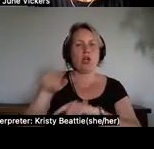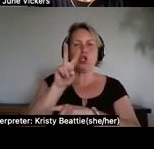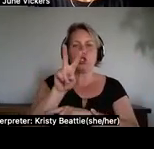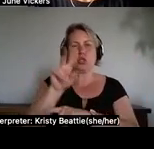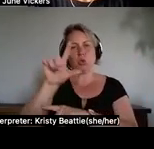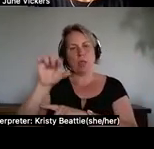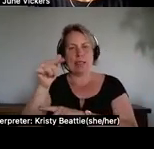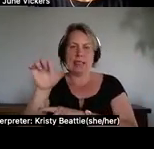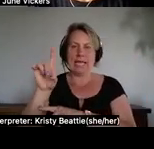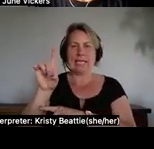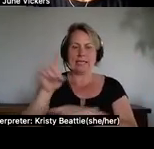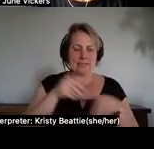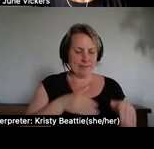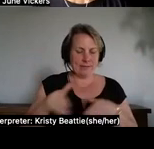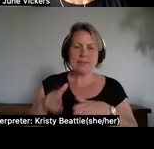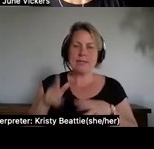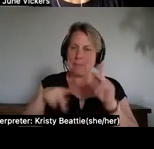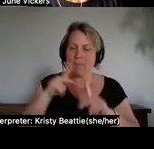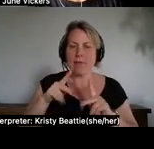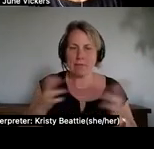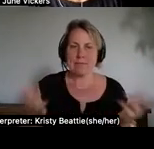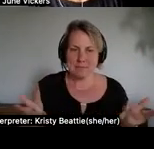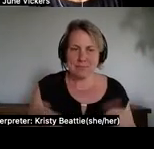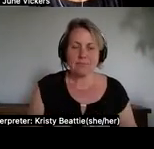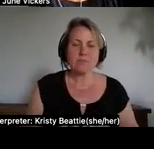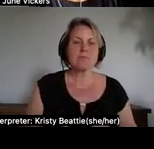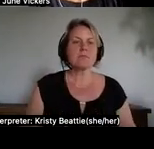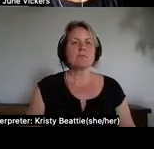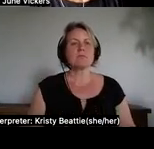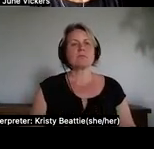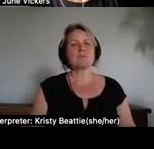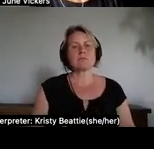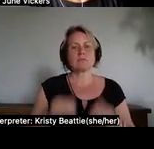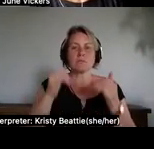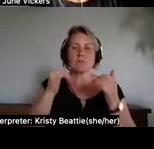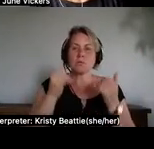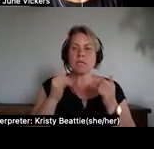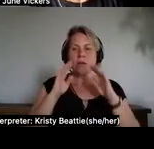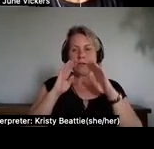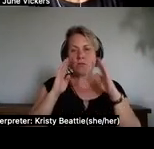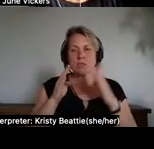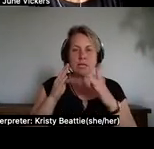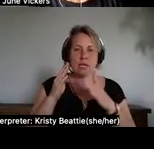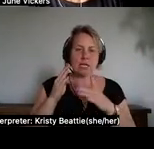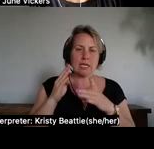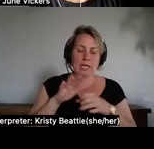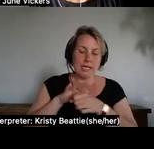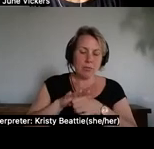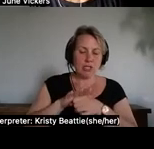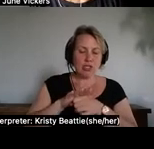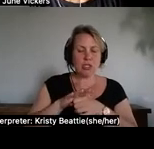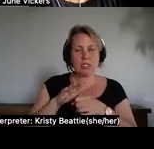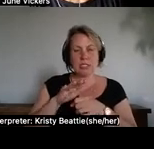so moving on and looking at oppression and the nature of oppression between 2007 and